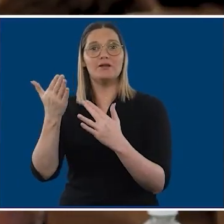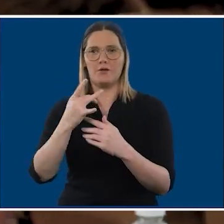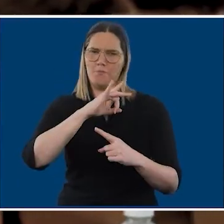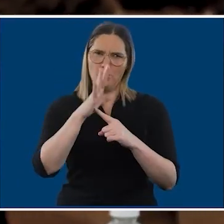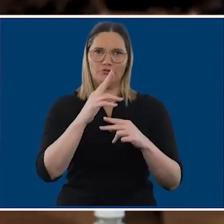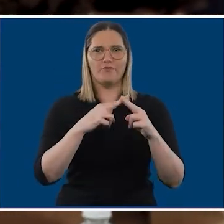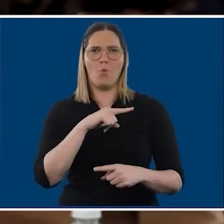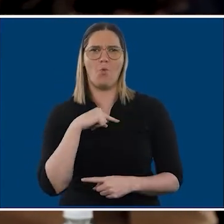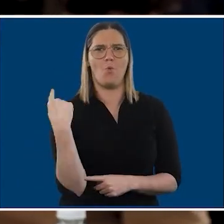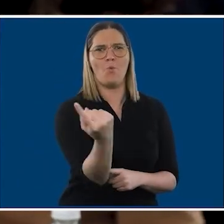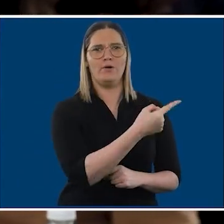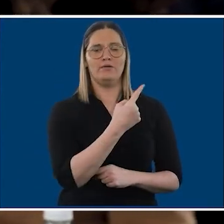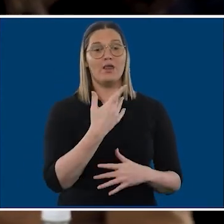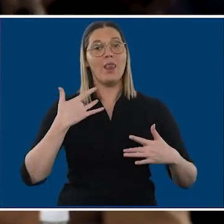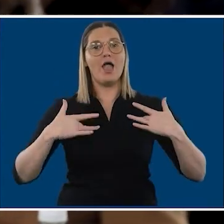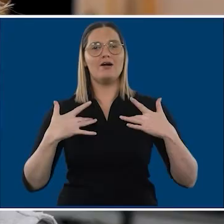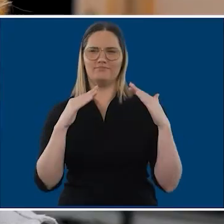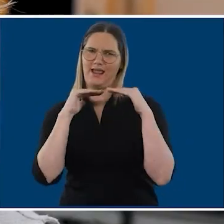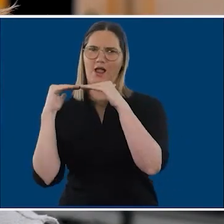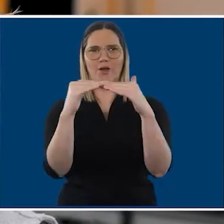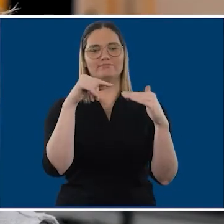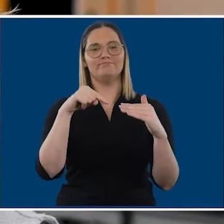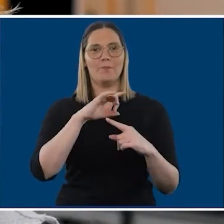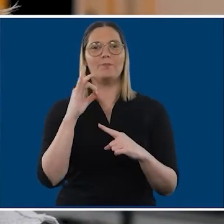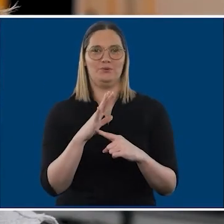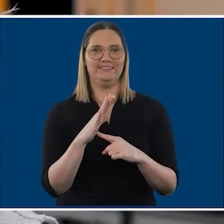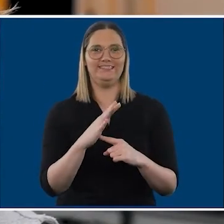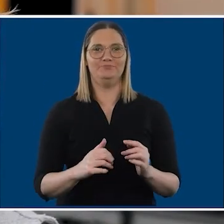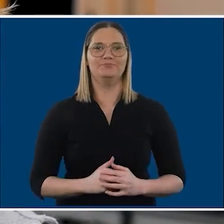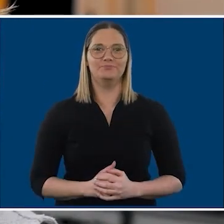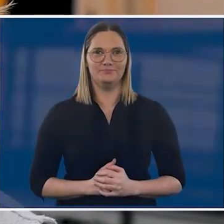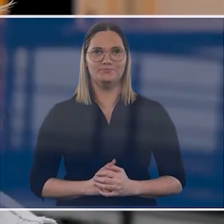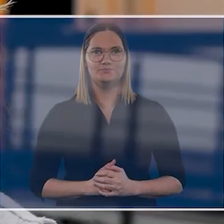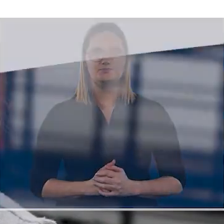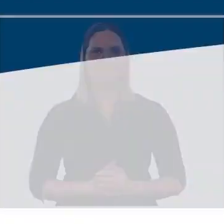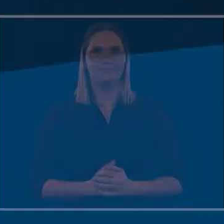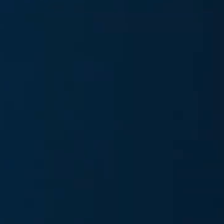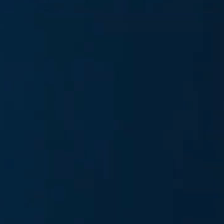to the wider community that who you are and how you live and what's important to you matters.